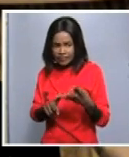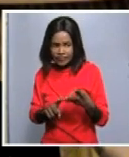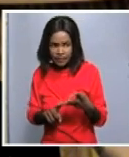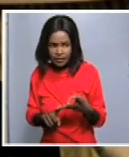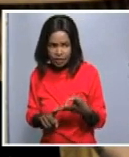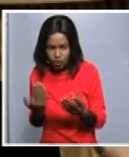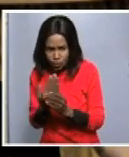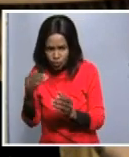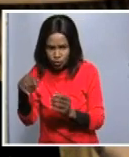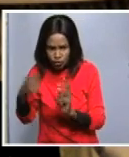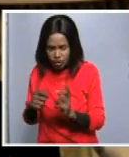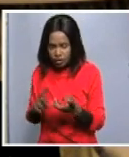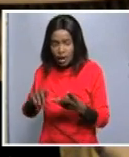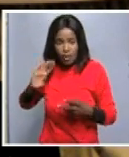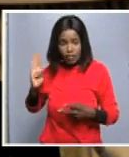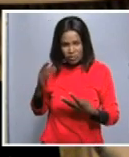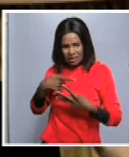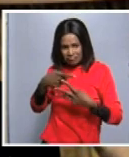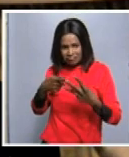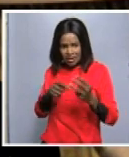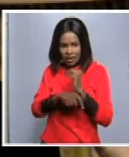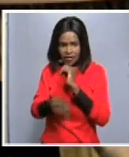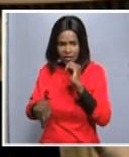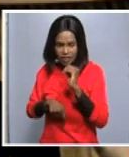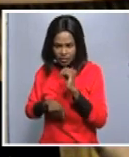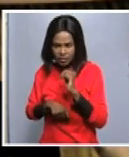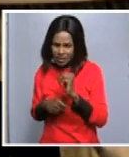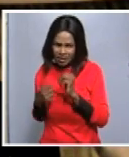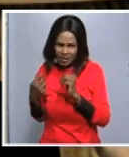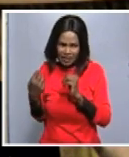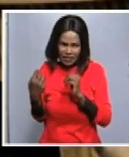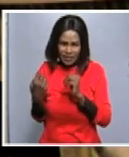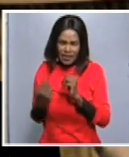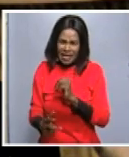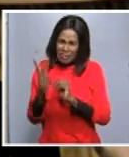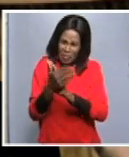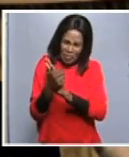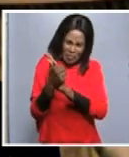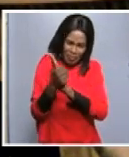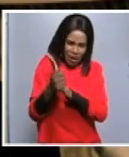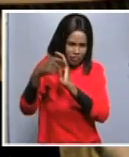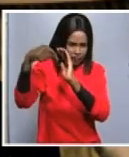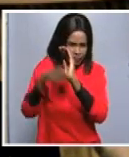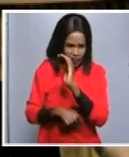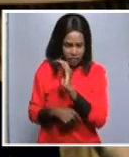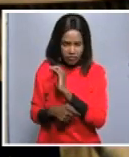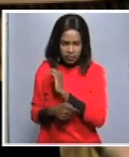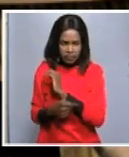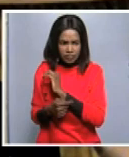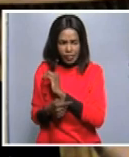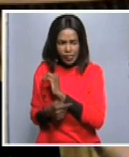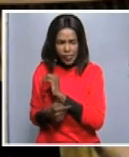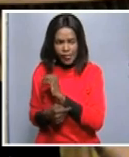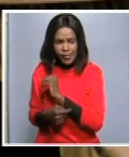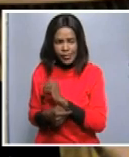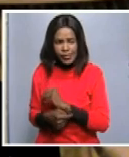chair and botswana to assign technical experts to be deployed uh